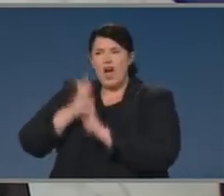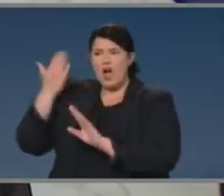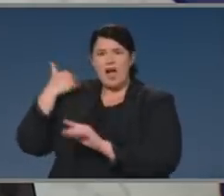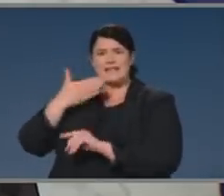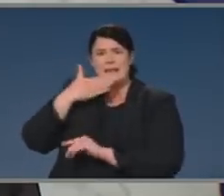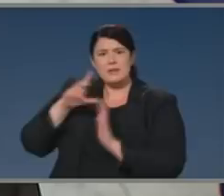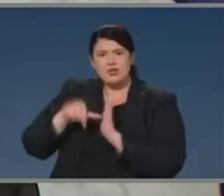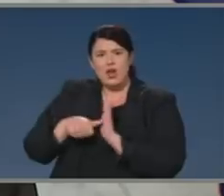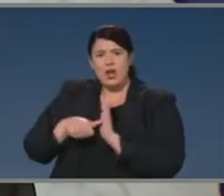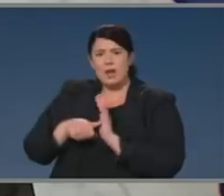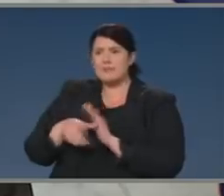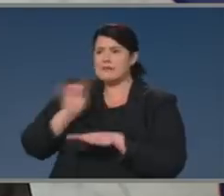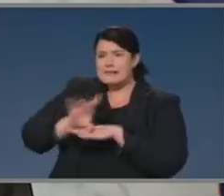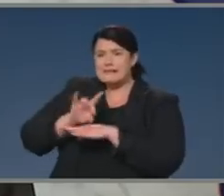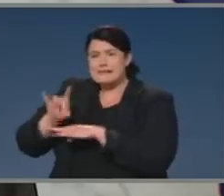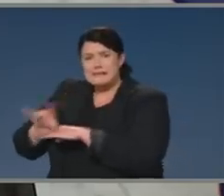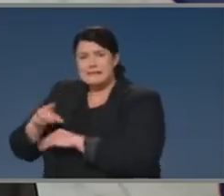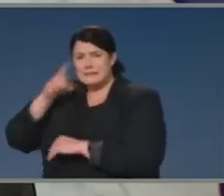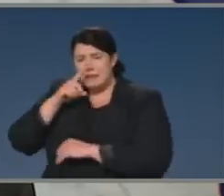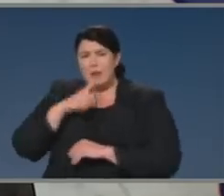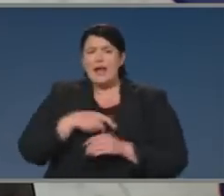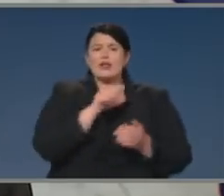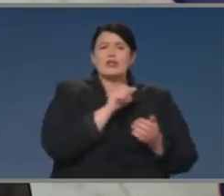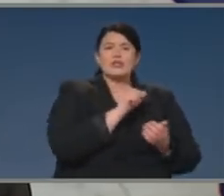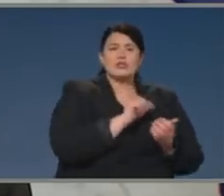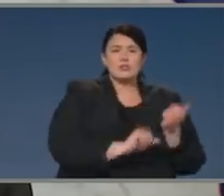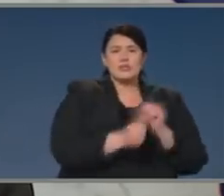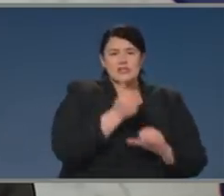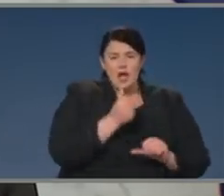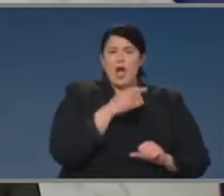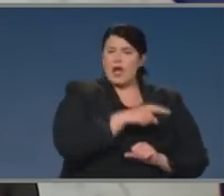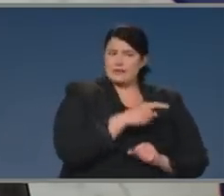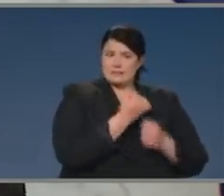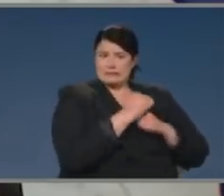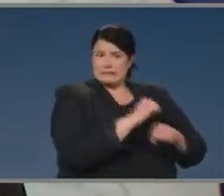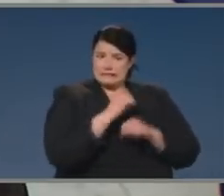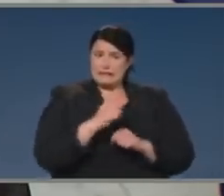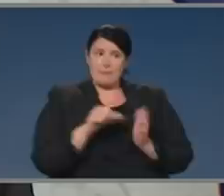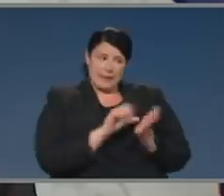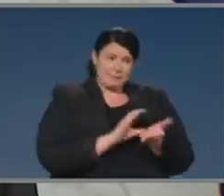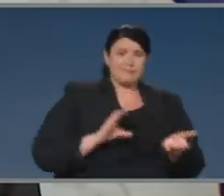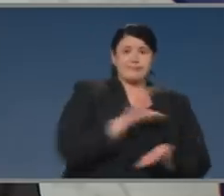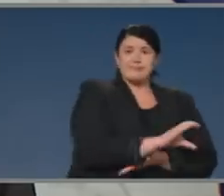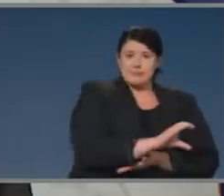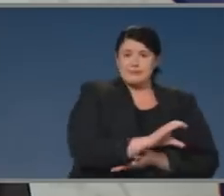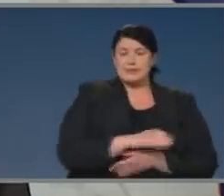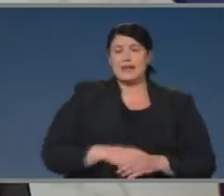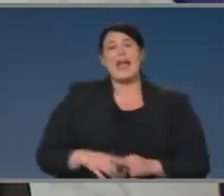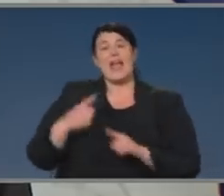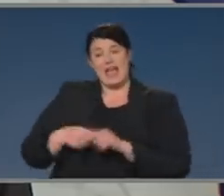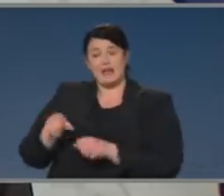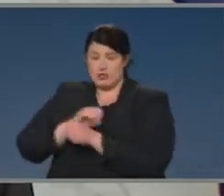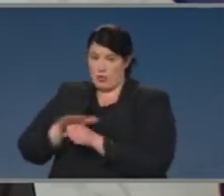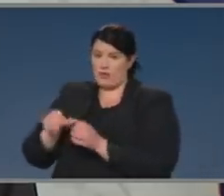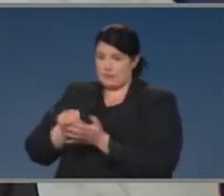$64 million for suicide prevention, and a further $74 million in the first stage of pandemic mental health